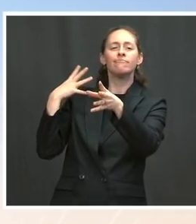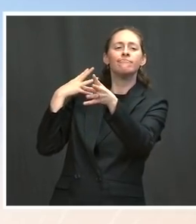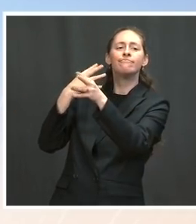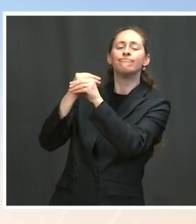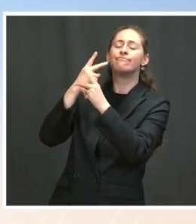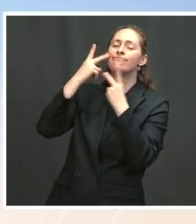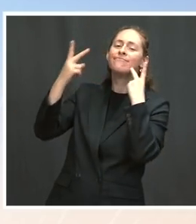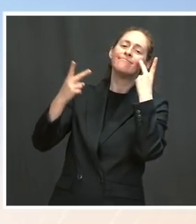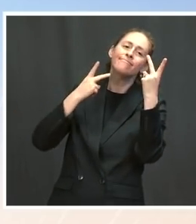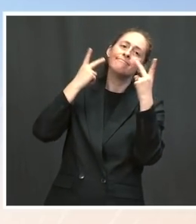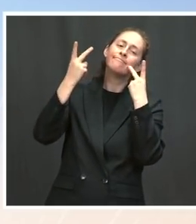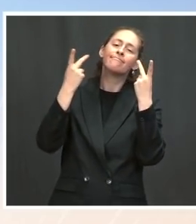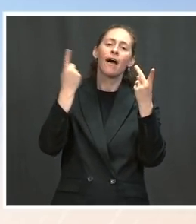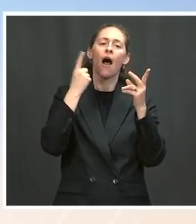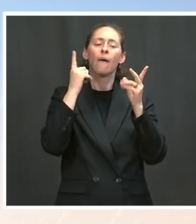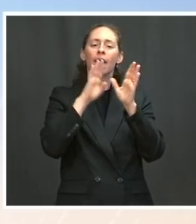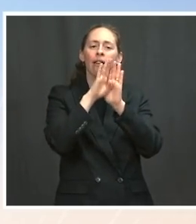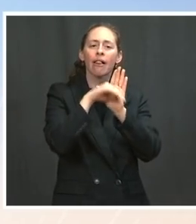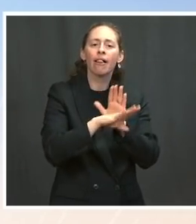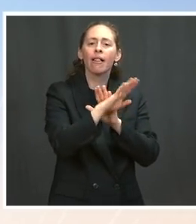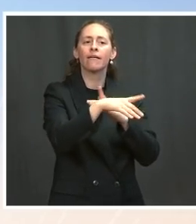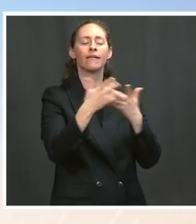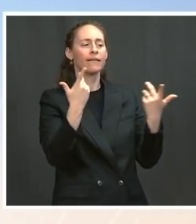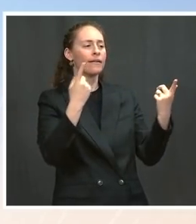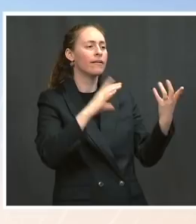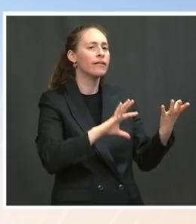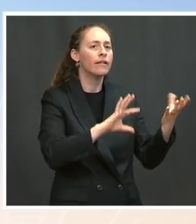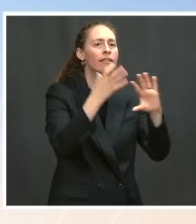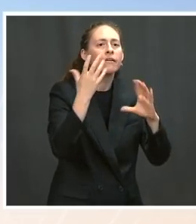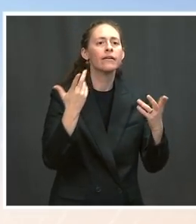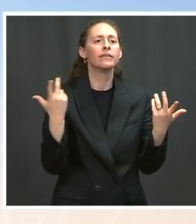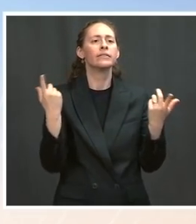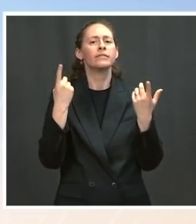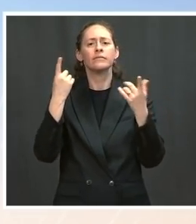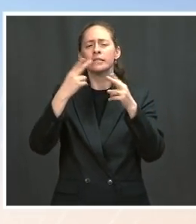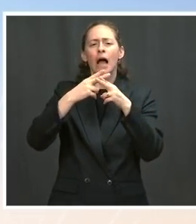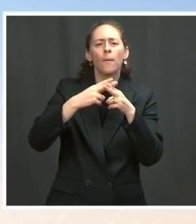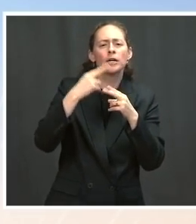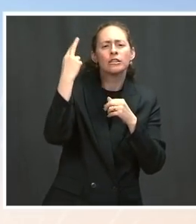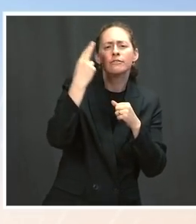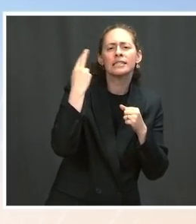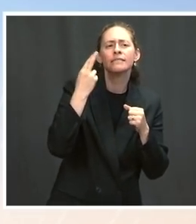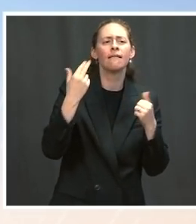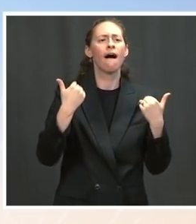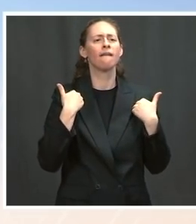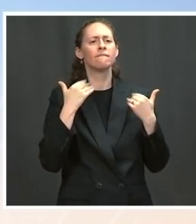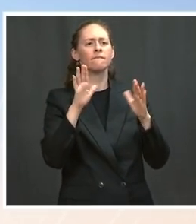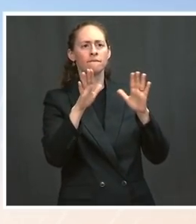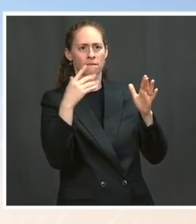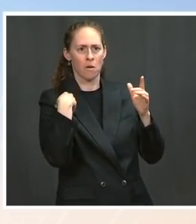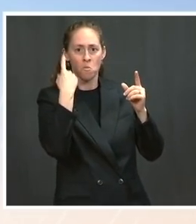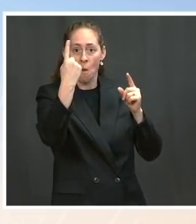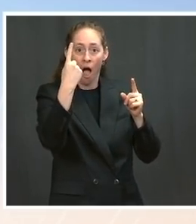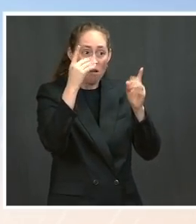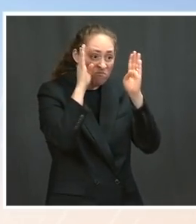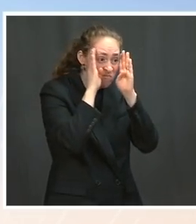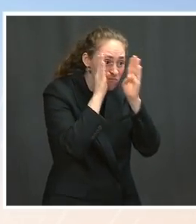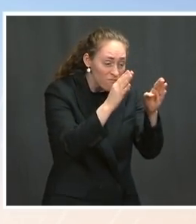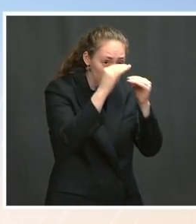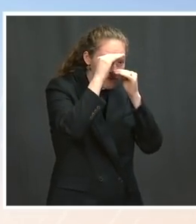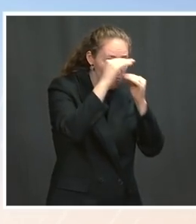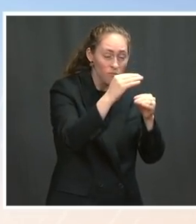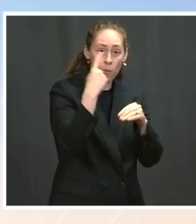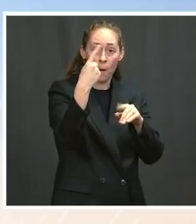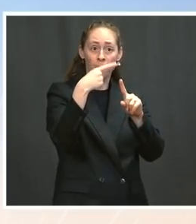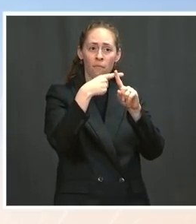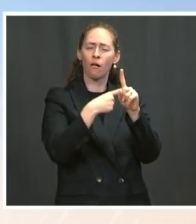surprises and temporary factors. And one should never take one month's data as an underlying trend. And